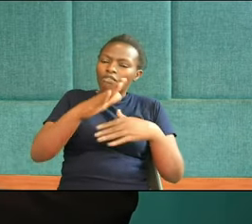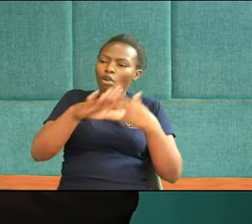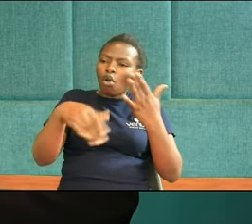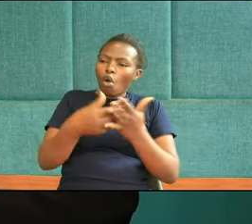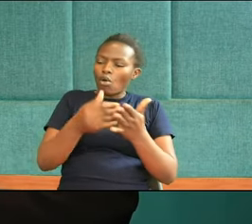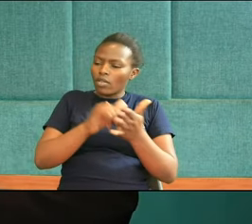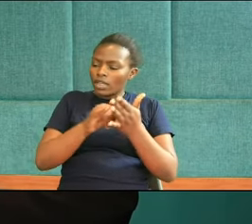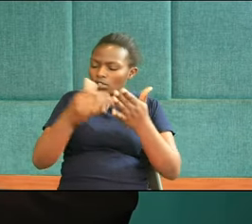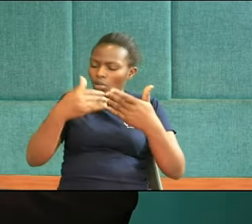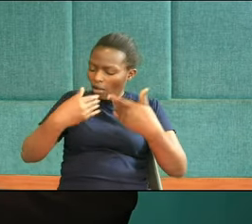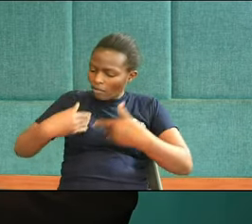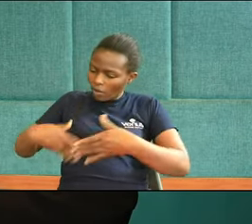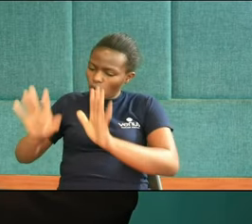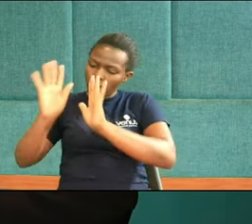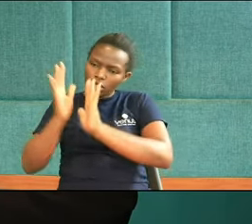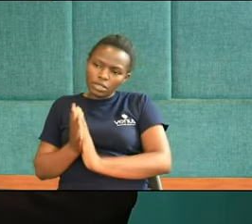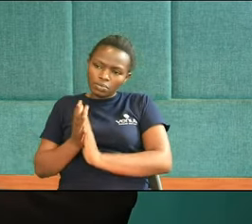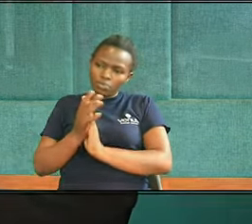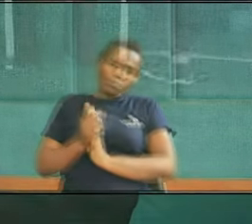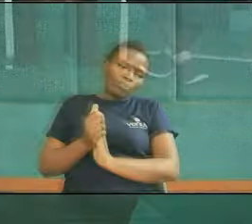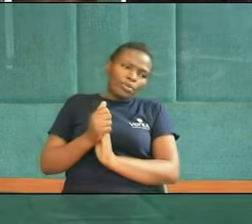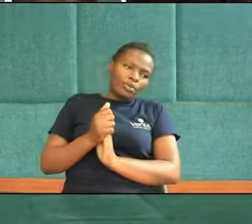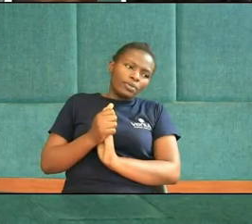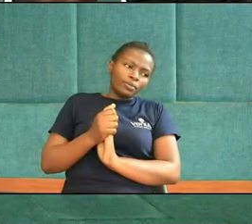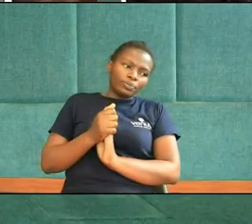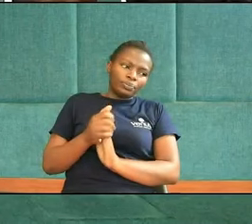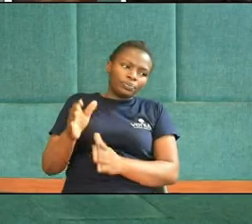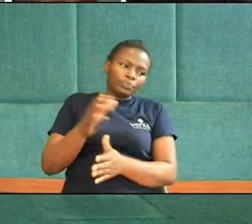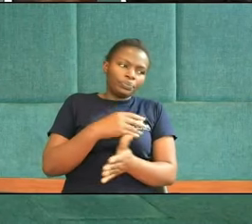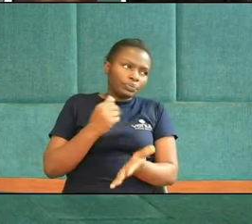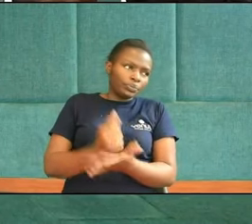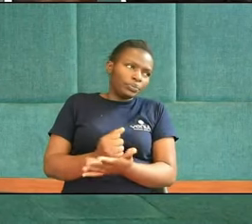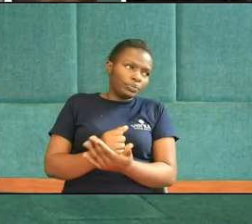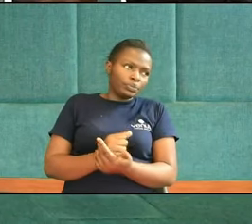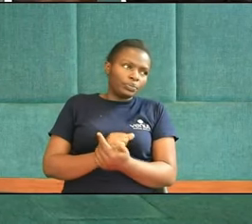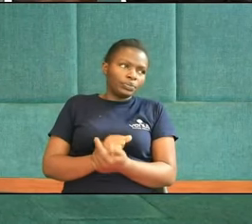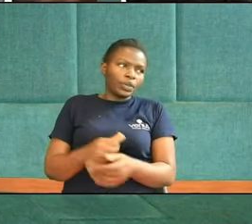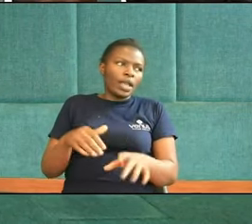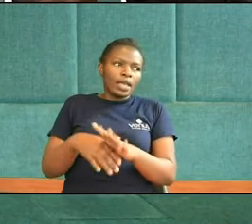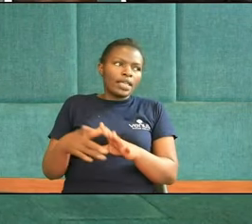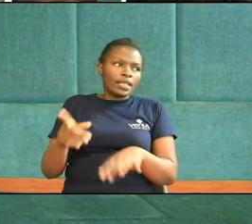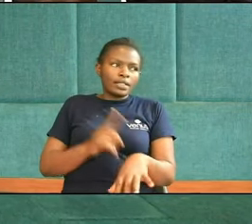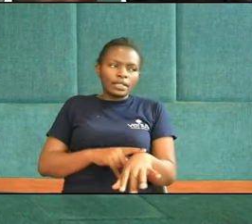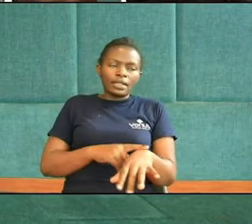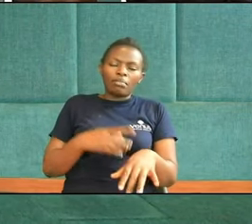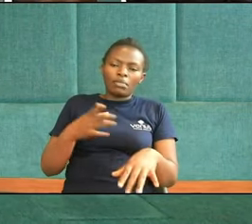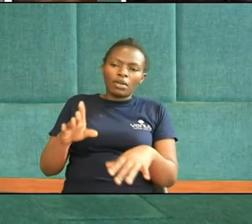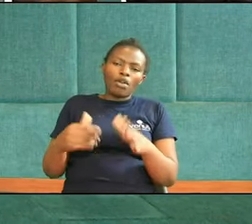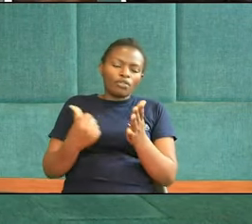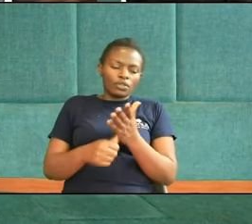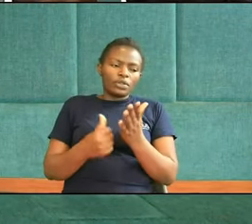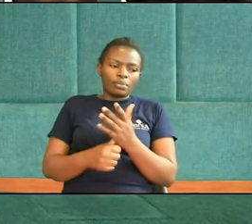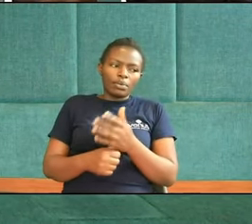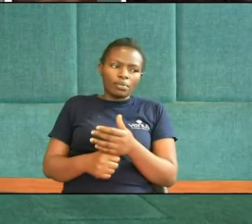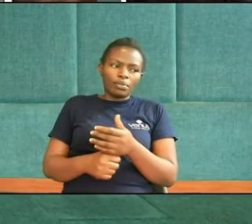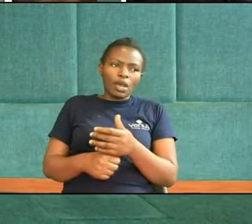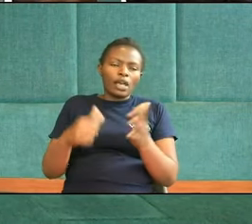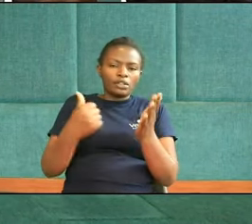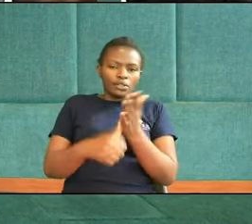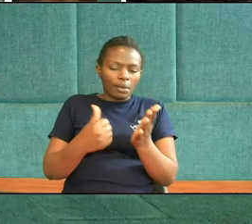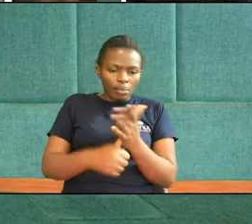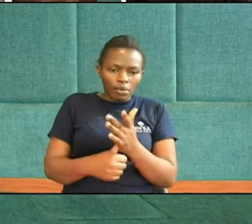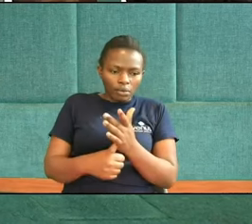Restore your happiness So Yeah Amen Amen In the time of trouble In the time of danger